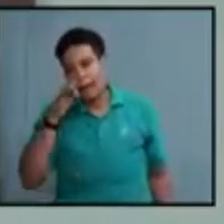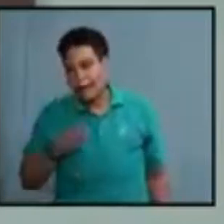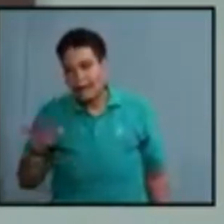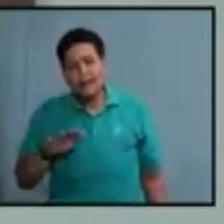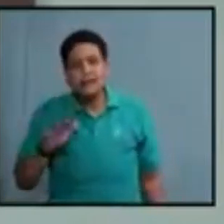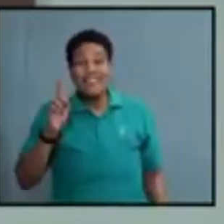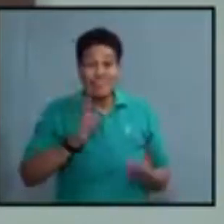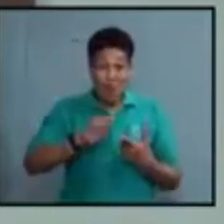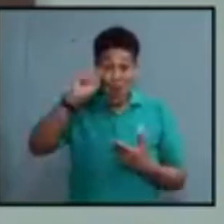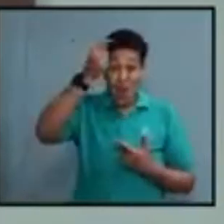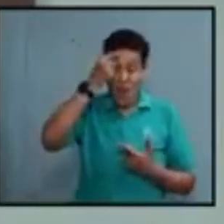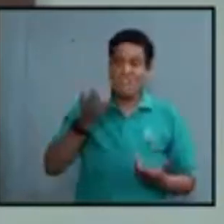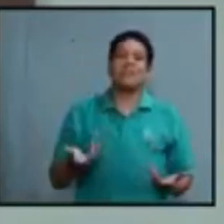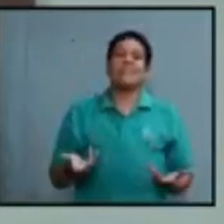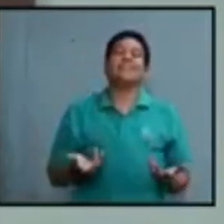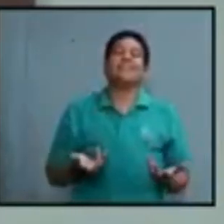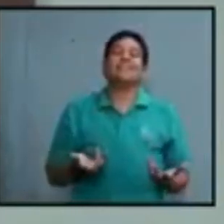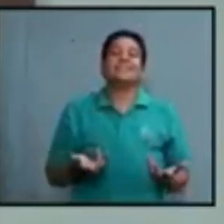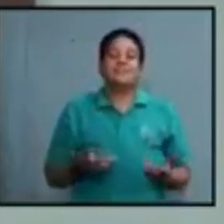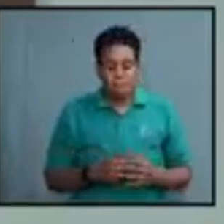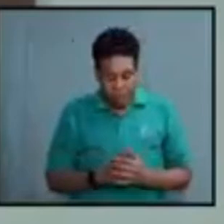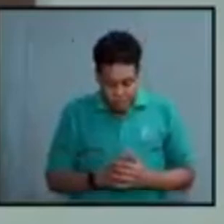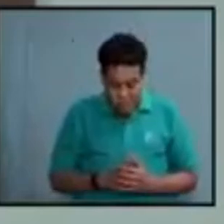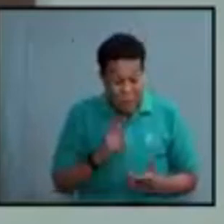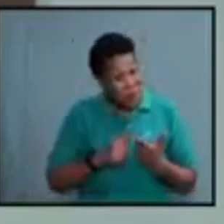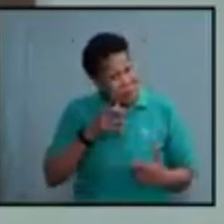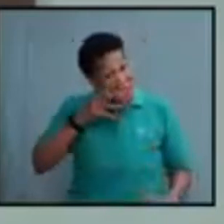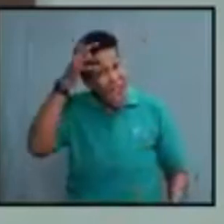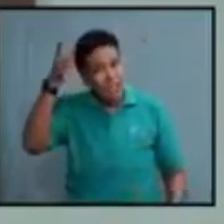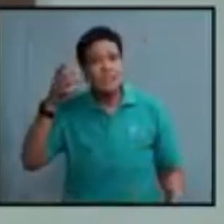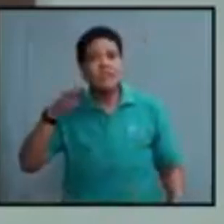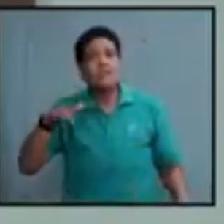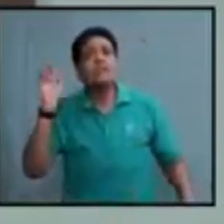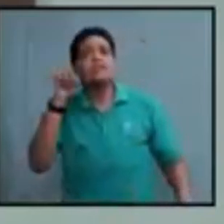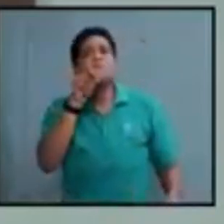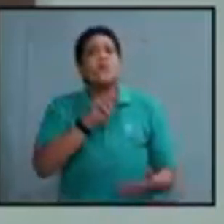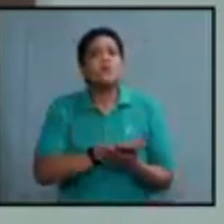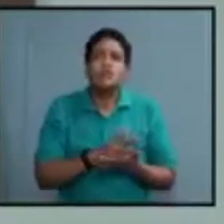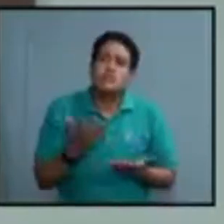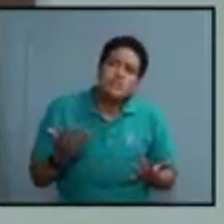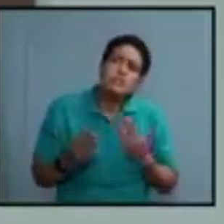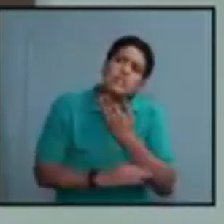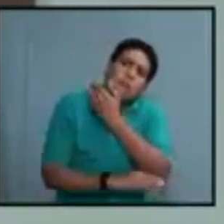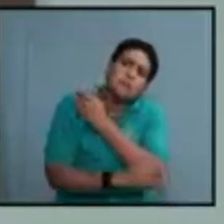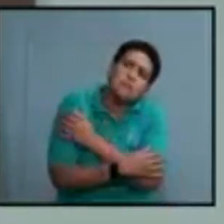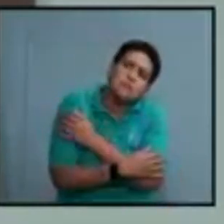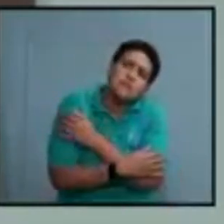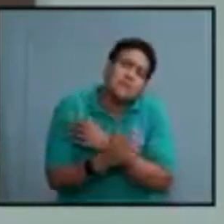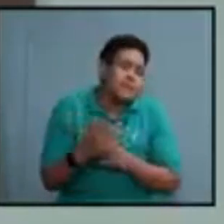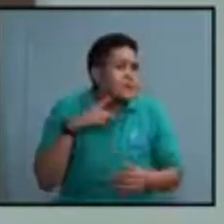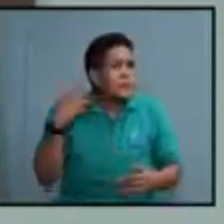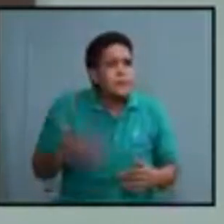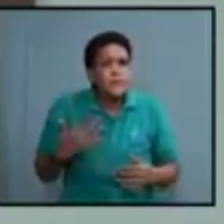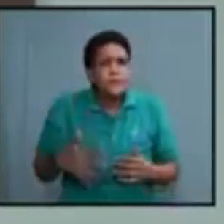and indeed for all the parents and children who have had a really